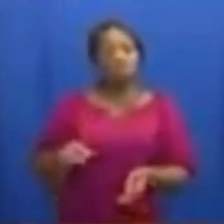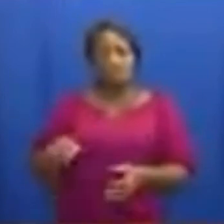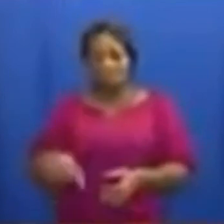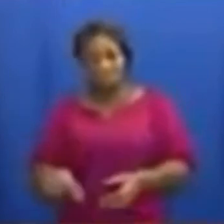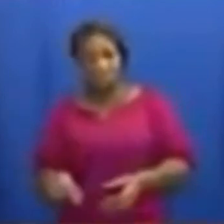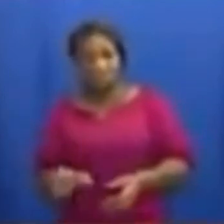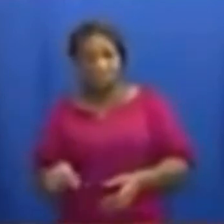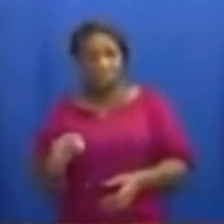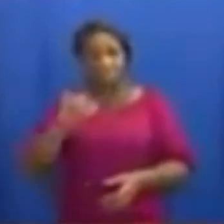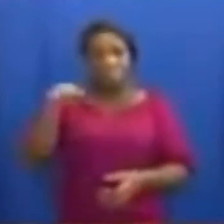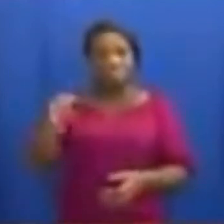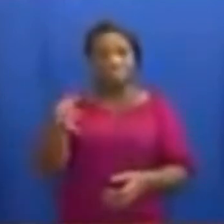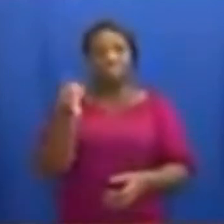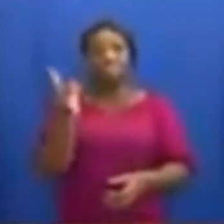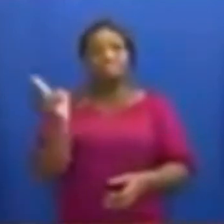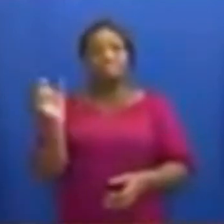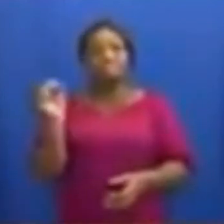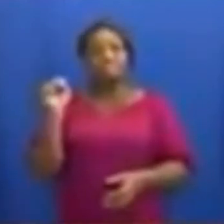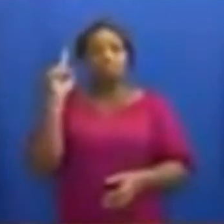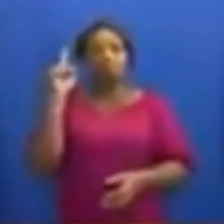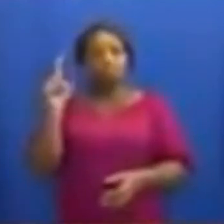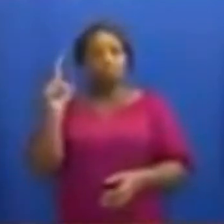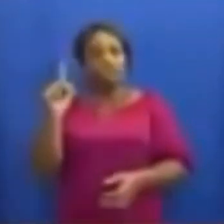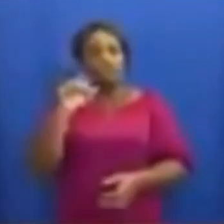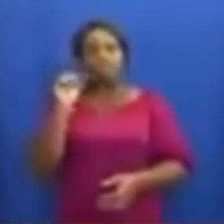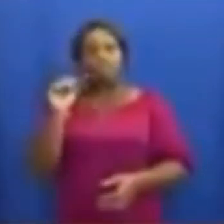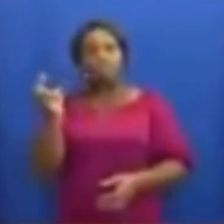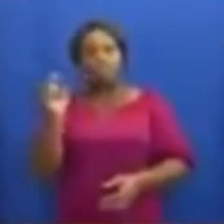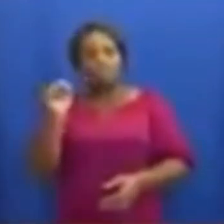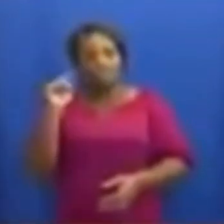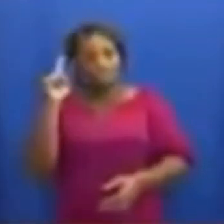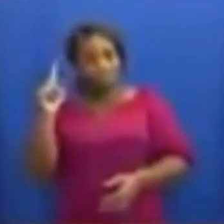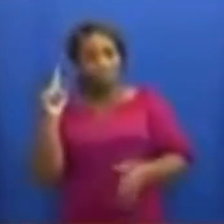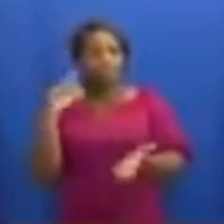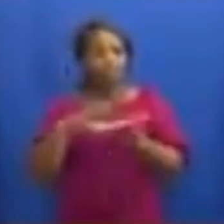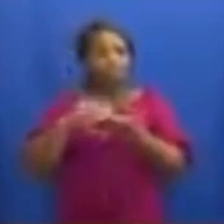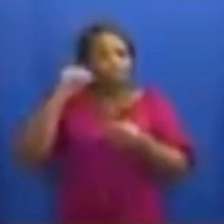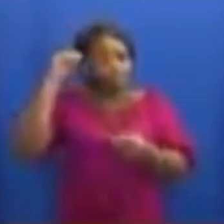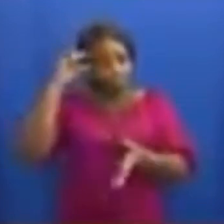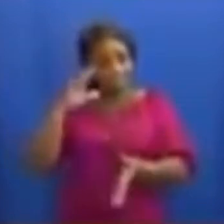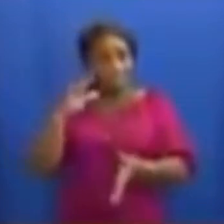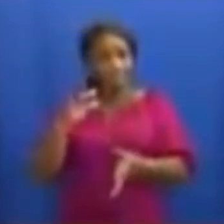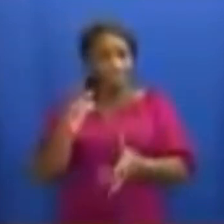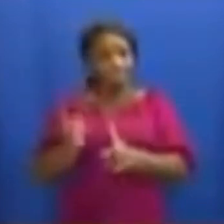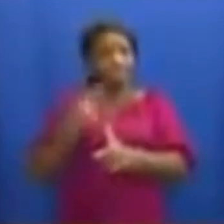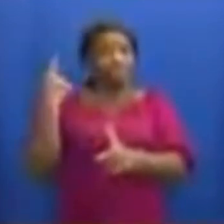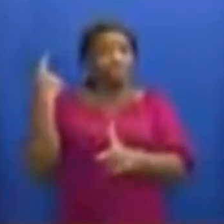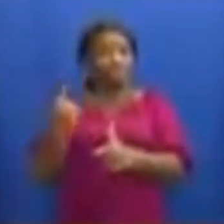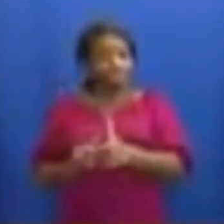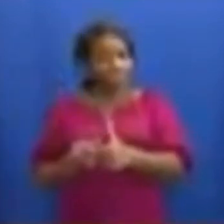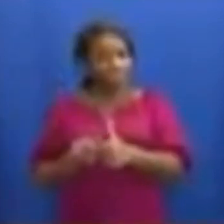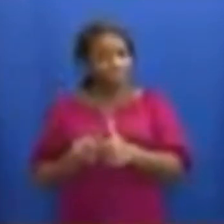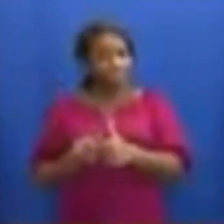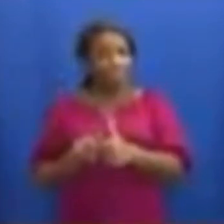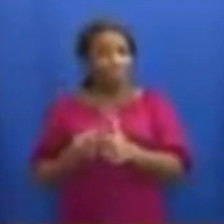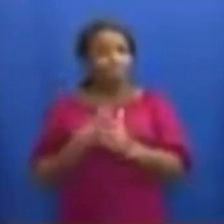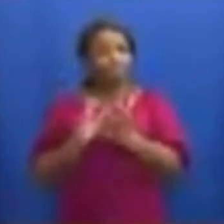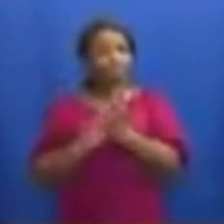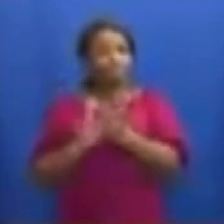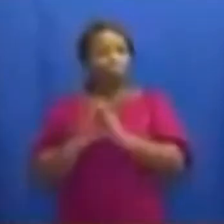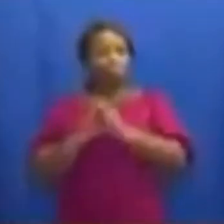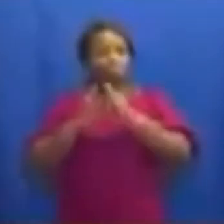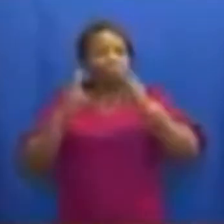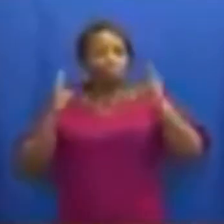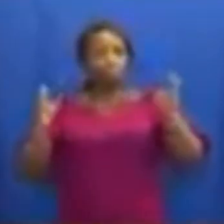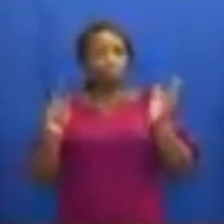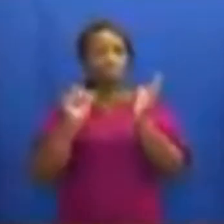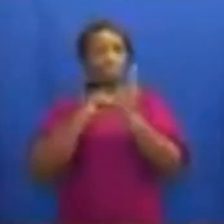JHS 1 and SHS 1 students. The next academic year will resume in January